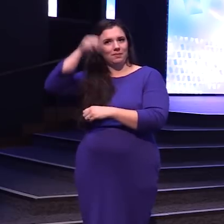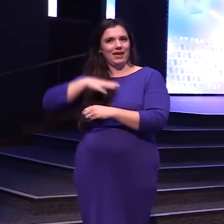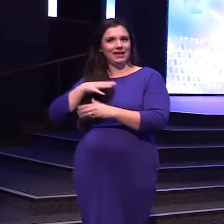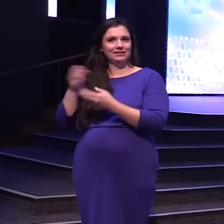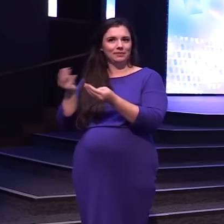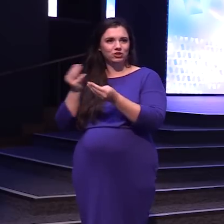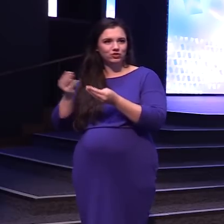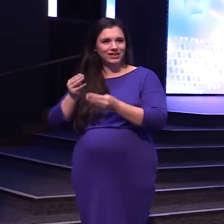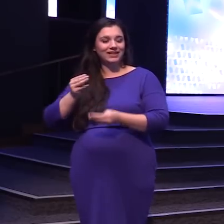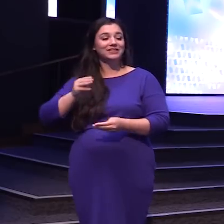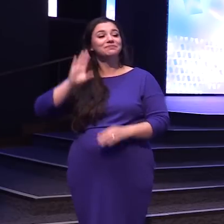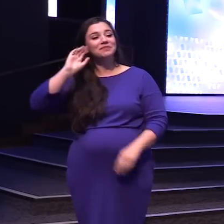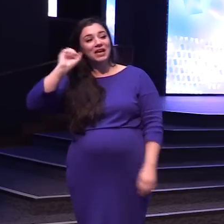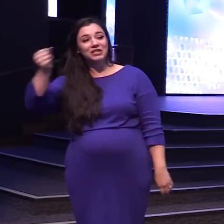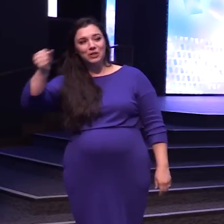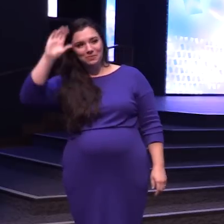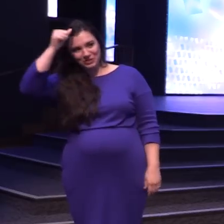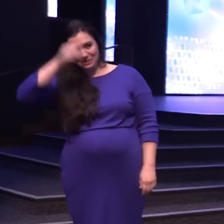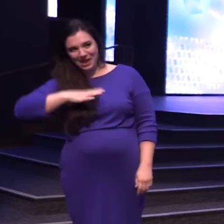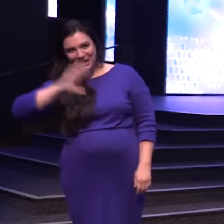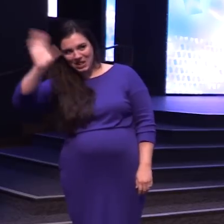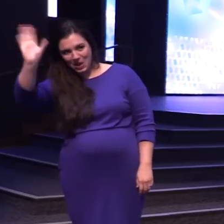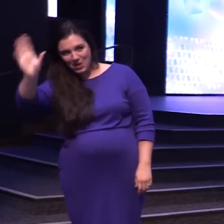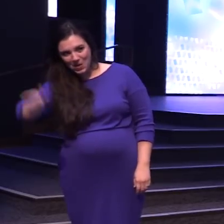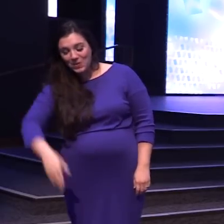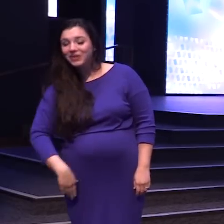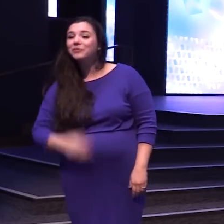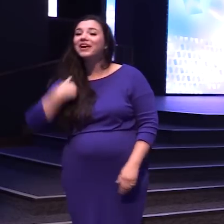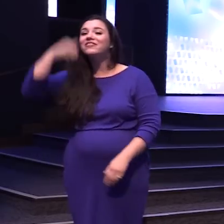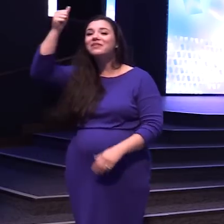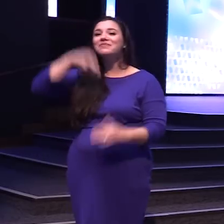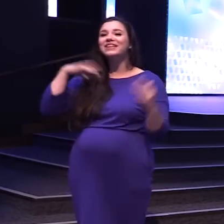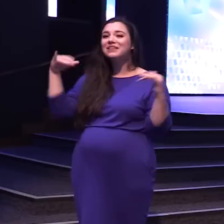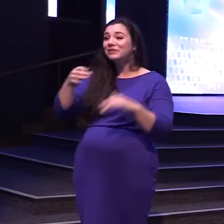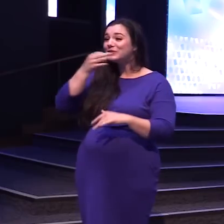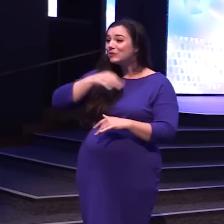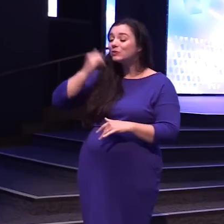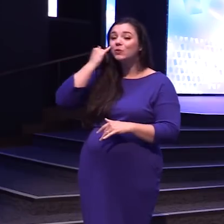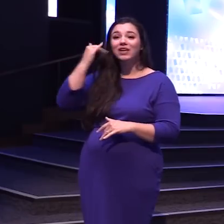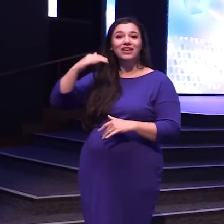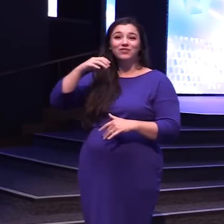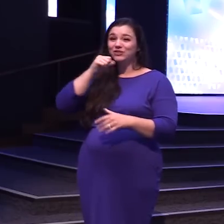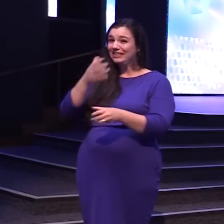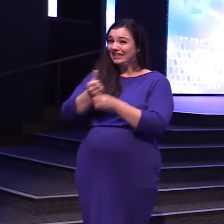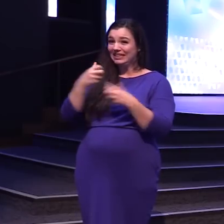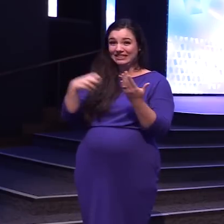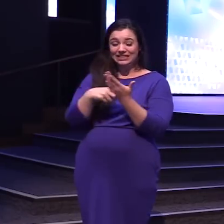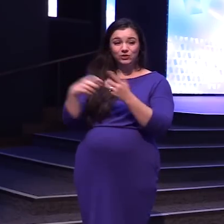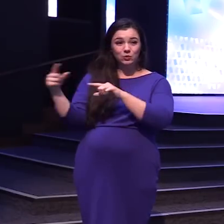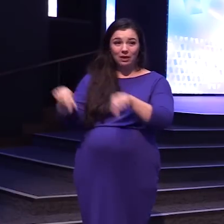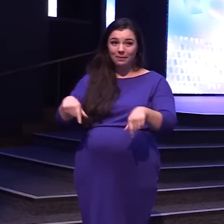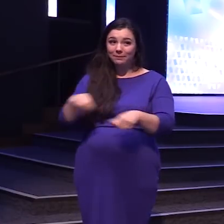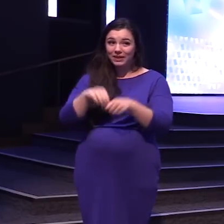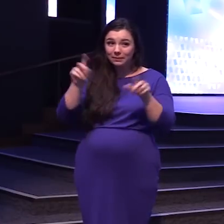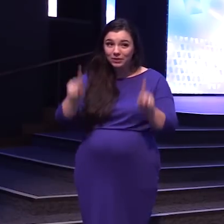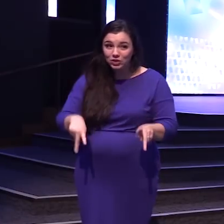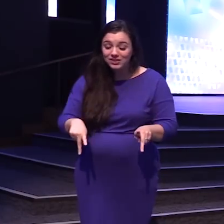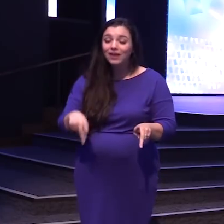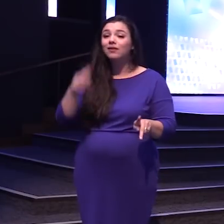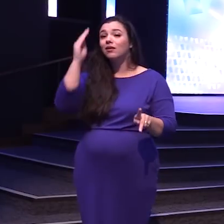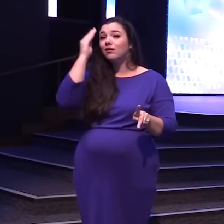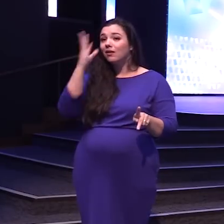Shout out to my dudes We've got Men's Summit coming So if you didn't get a ticket to be here live in person